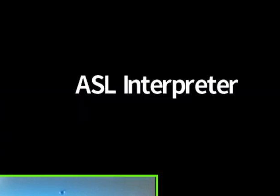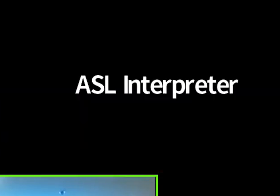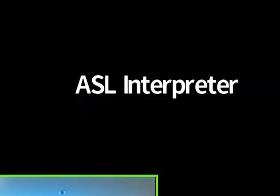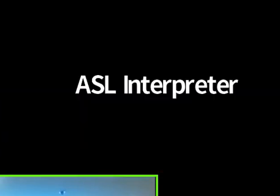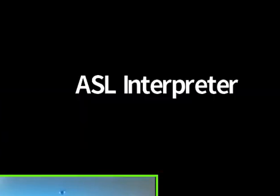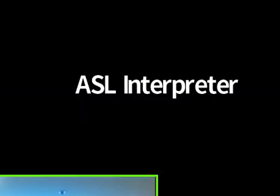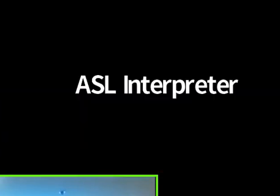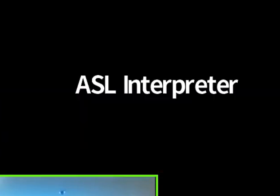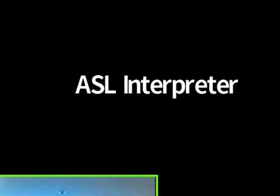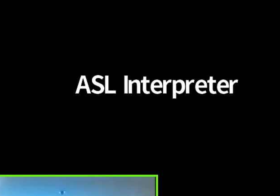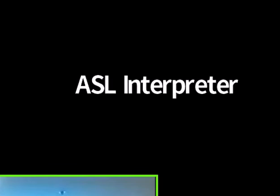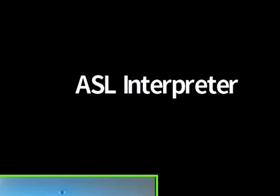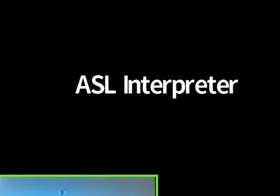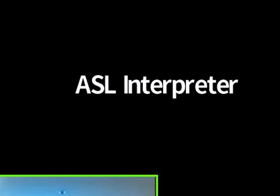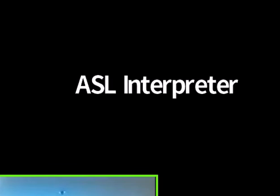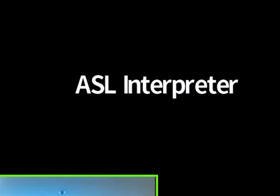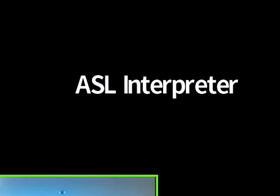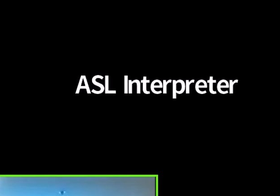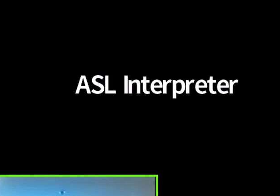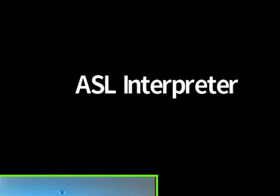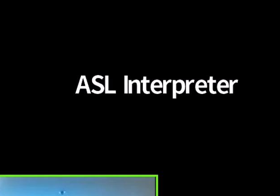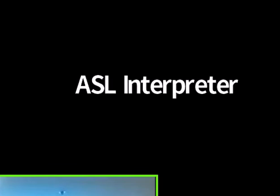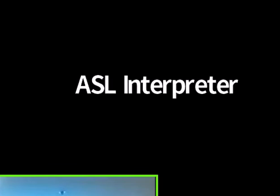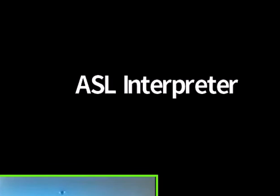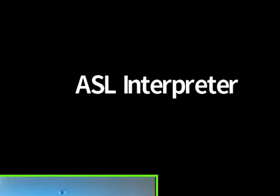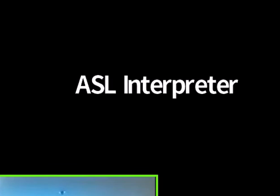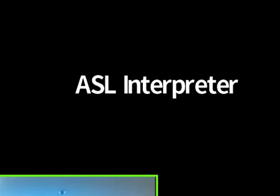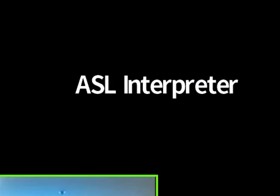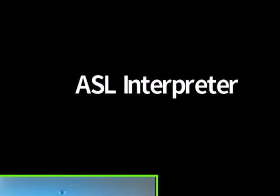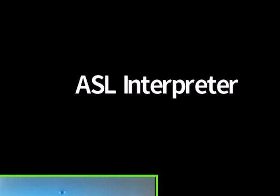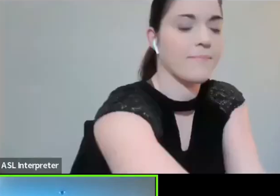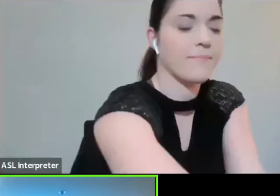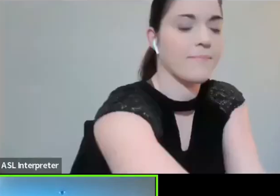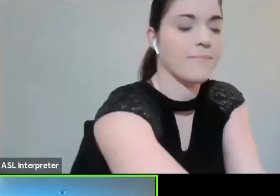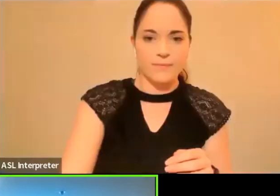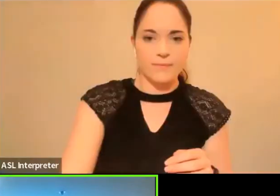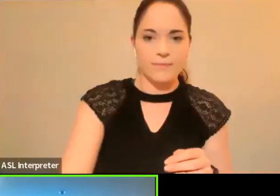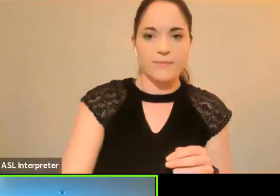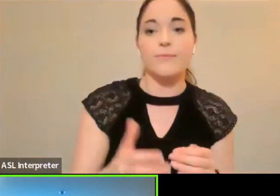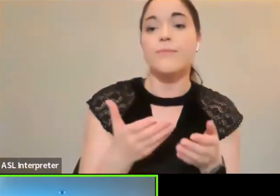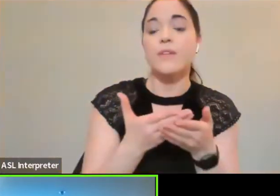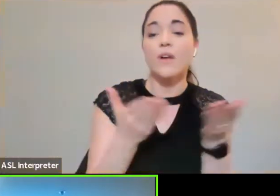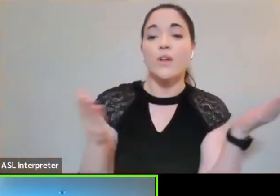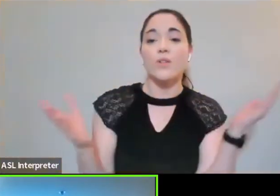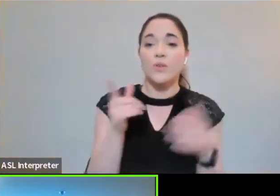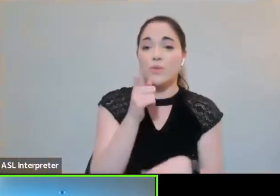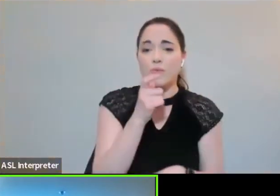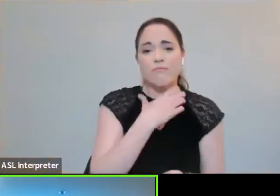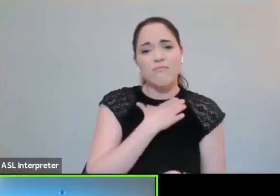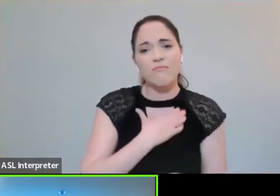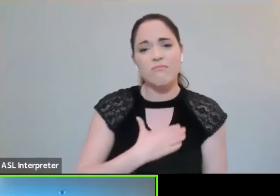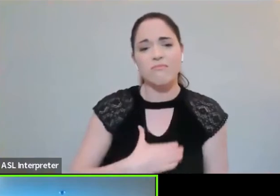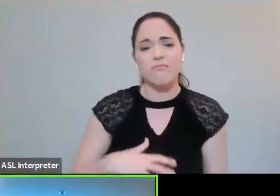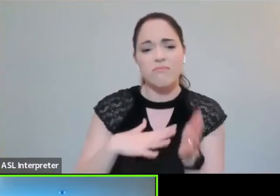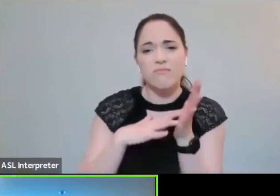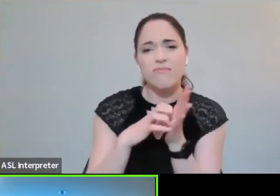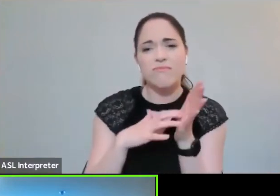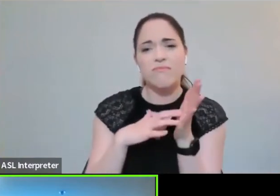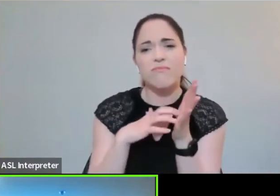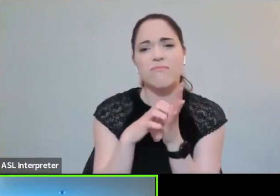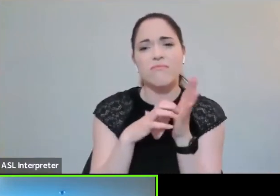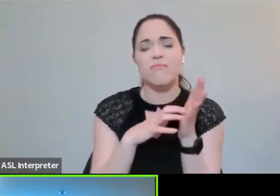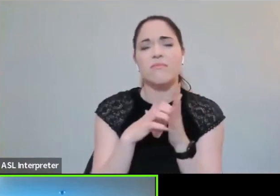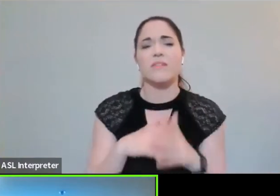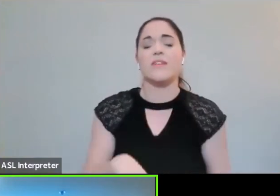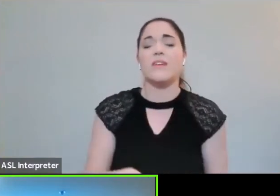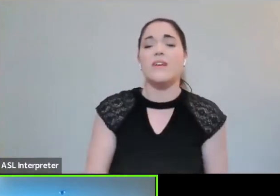All Who Are Weed Come to the fountain